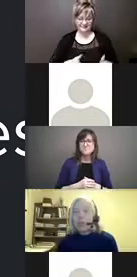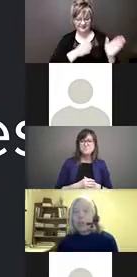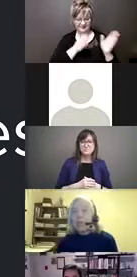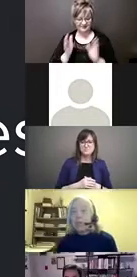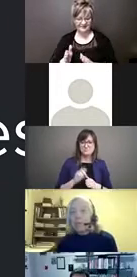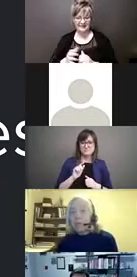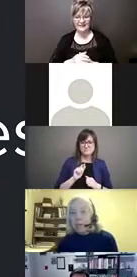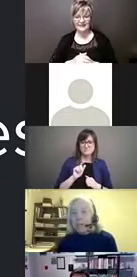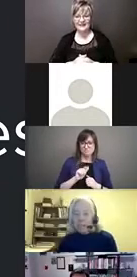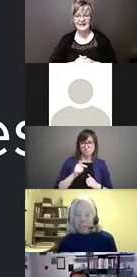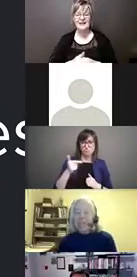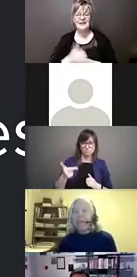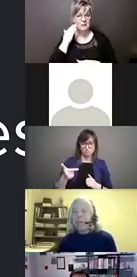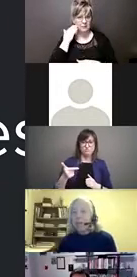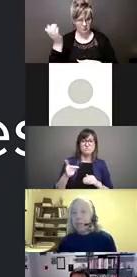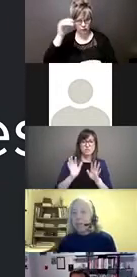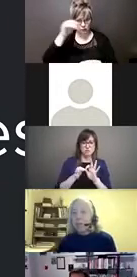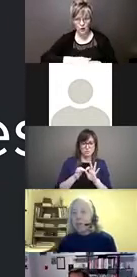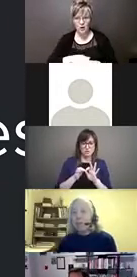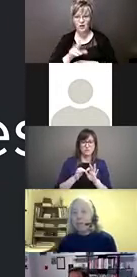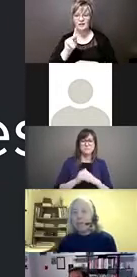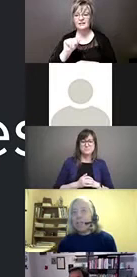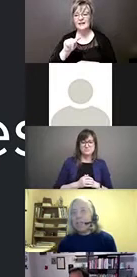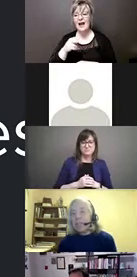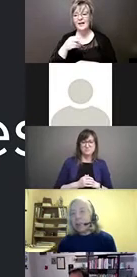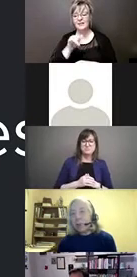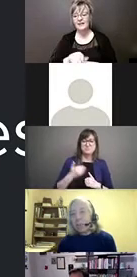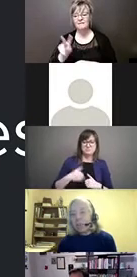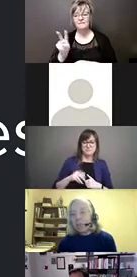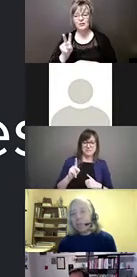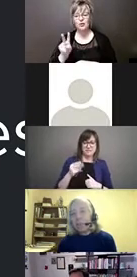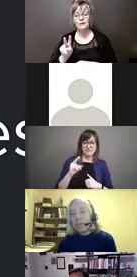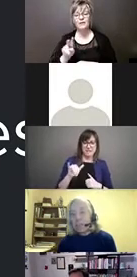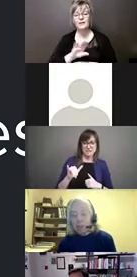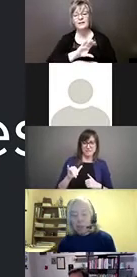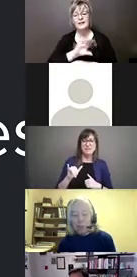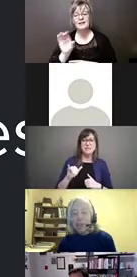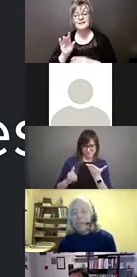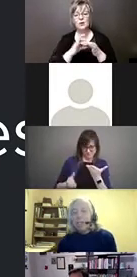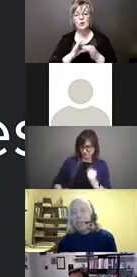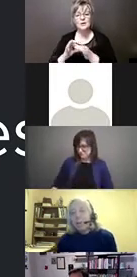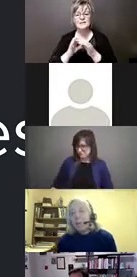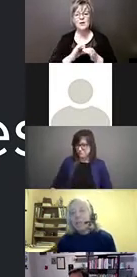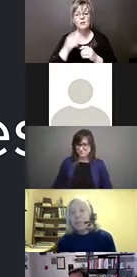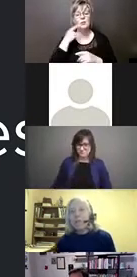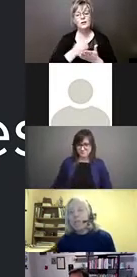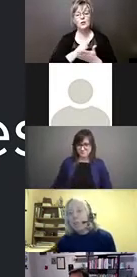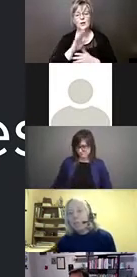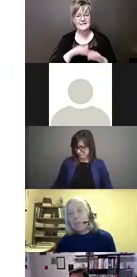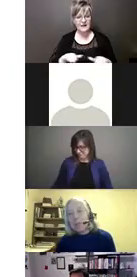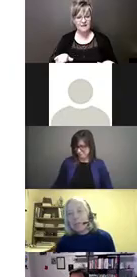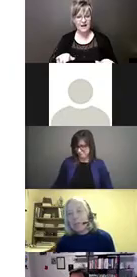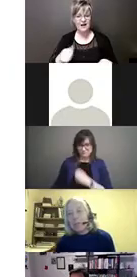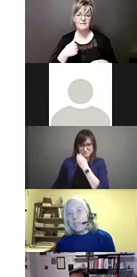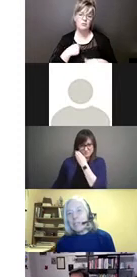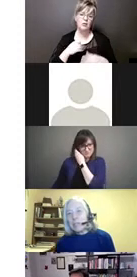Good evening. My name is Kathy Vandergrift. I'm with the Canadian Coalition for the Rights of Children. So I'm going to give you a little bit of